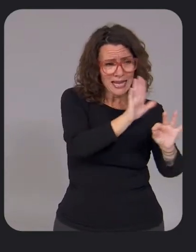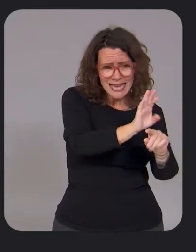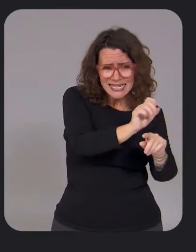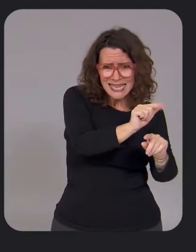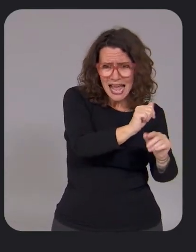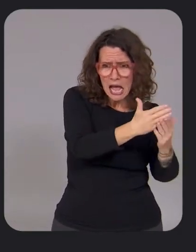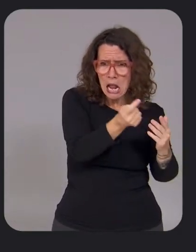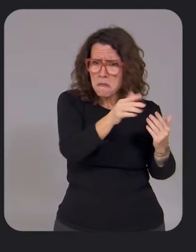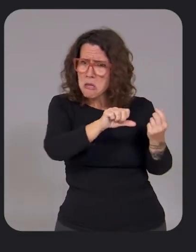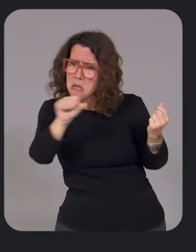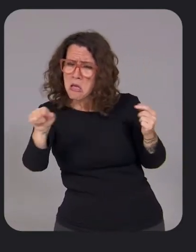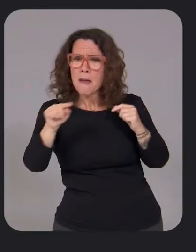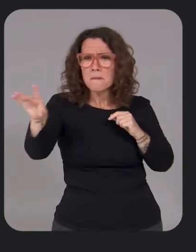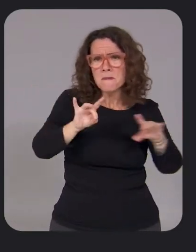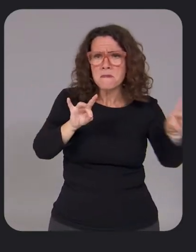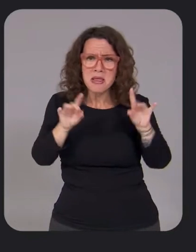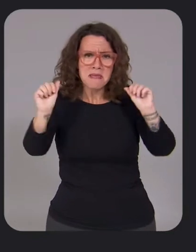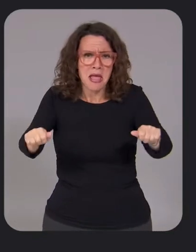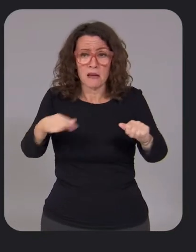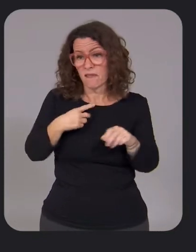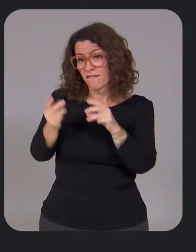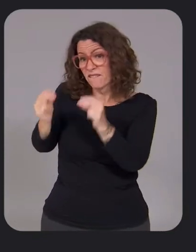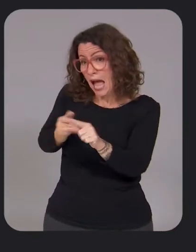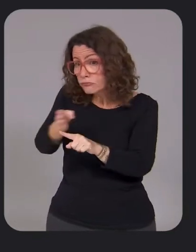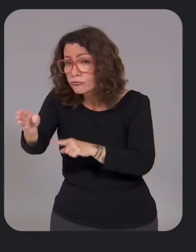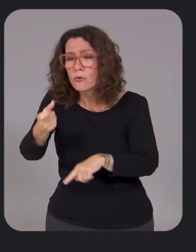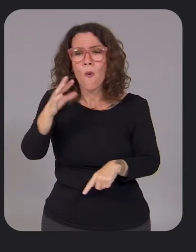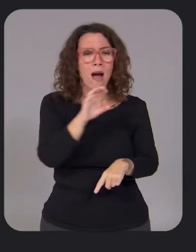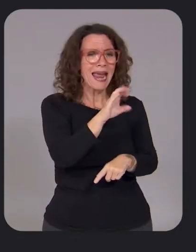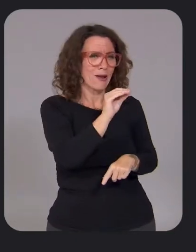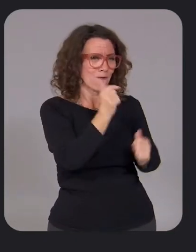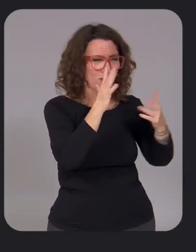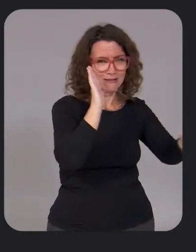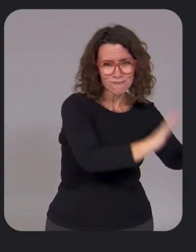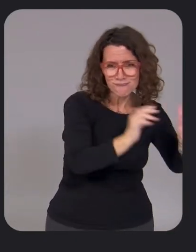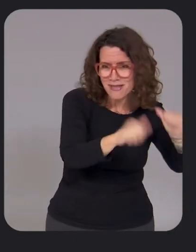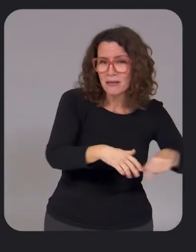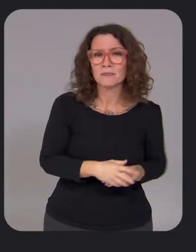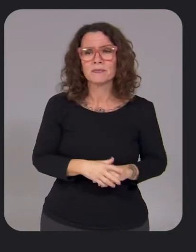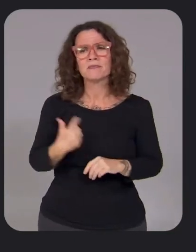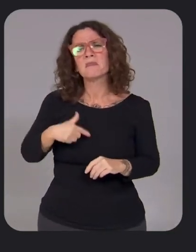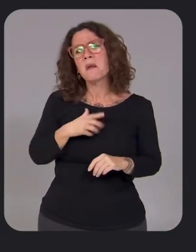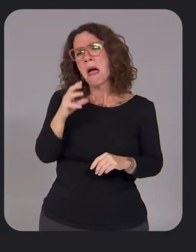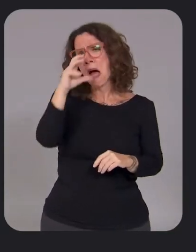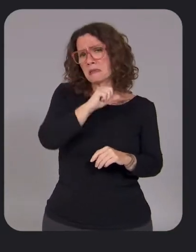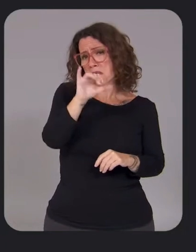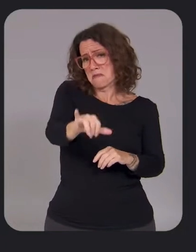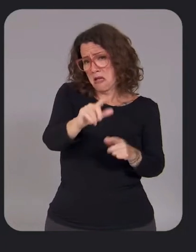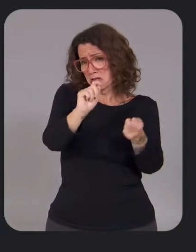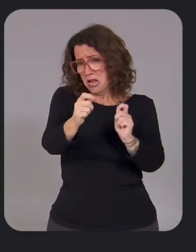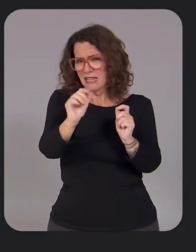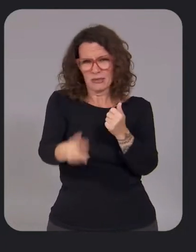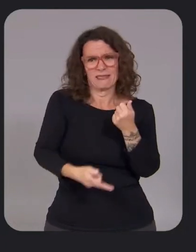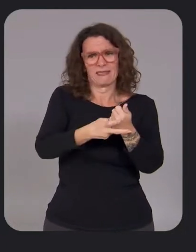You can opt for the fastest route or for the one that's more eco-friendly. We estimate that this change has the potential to save